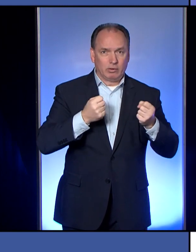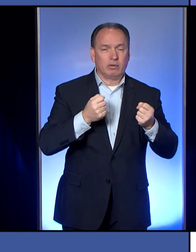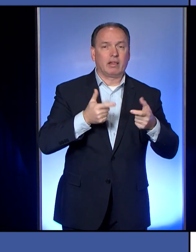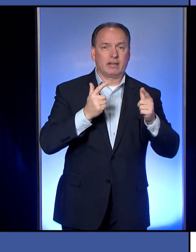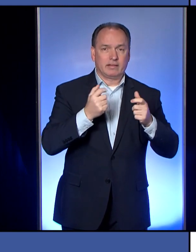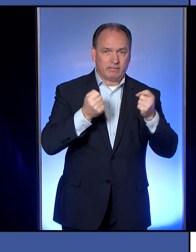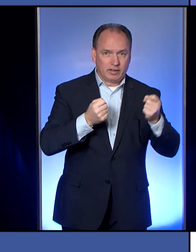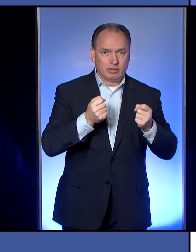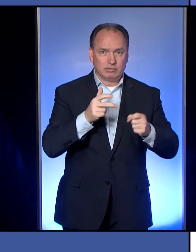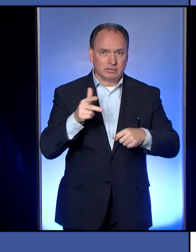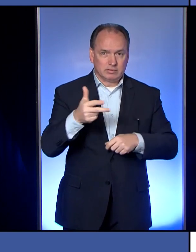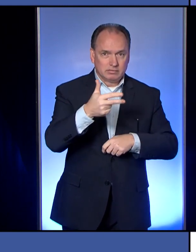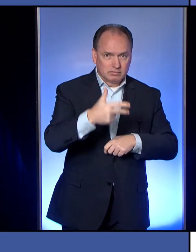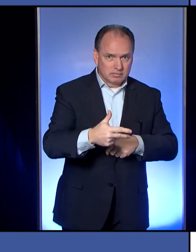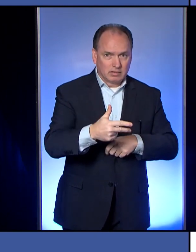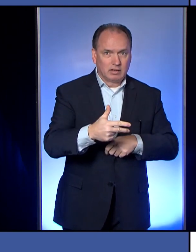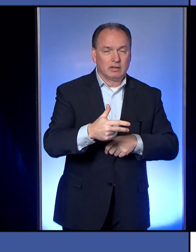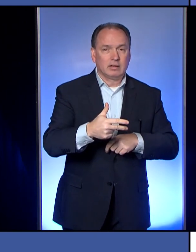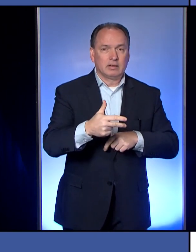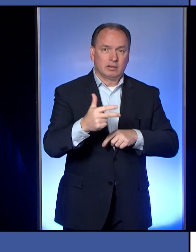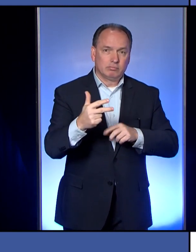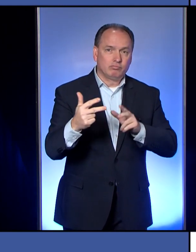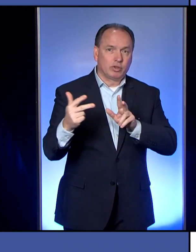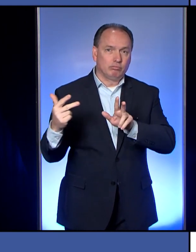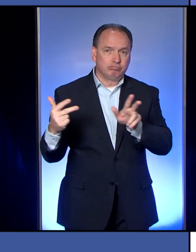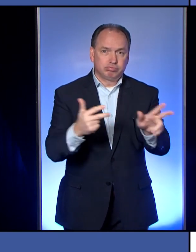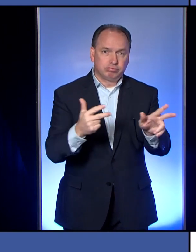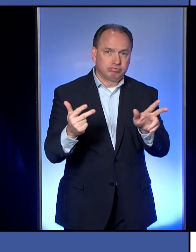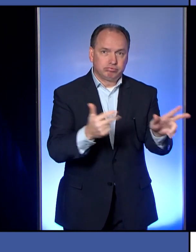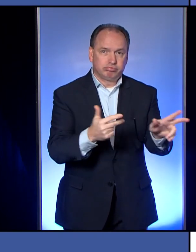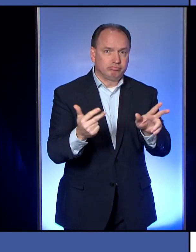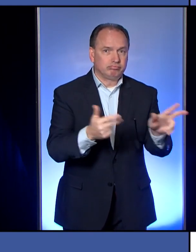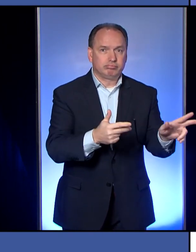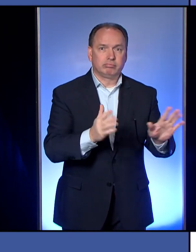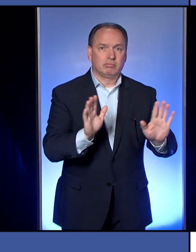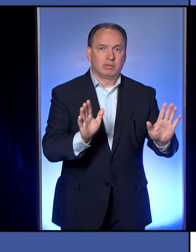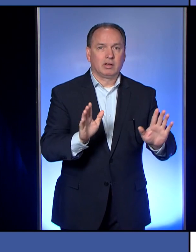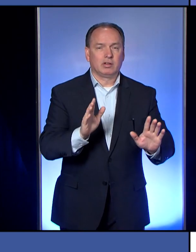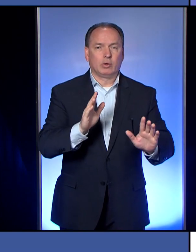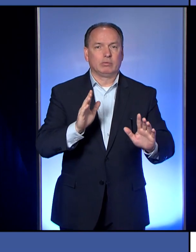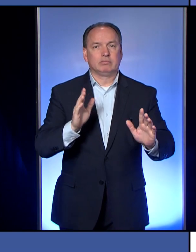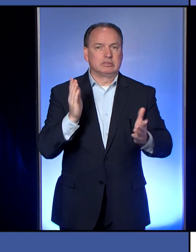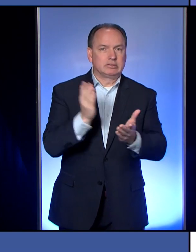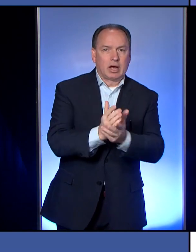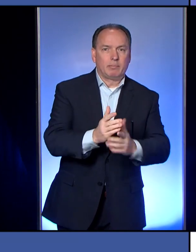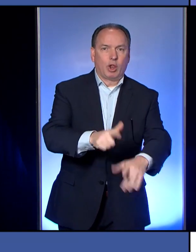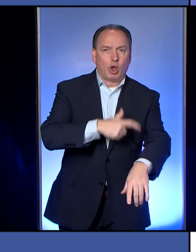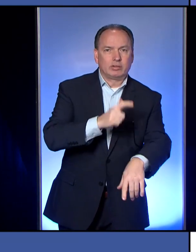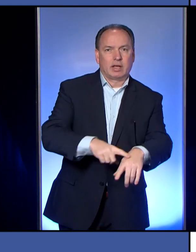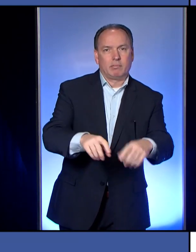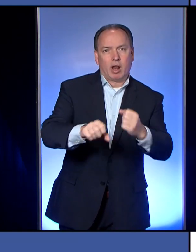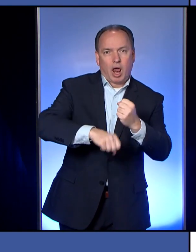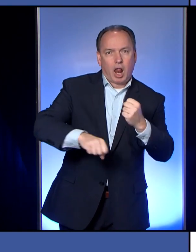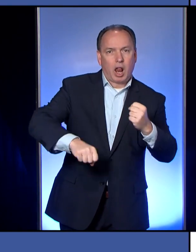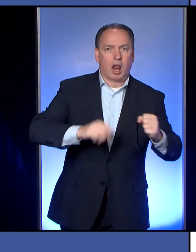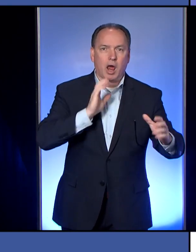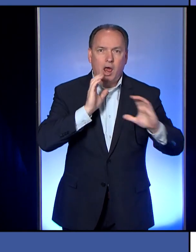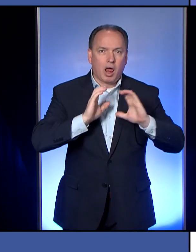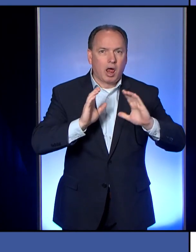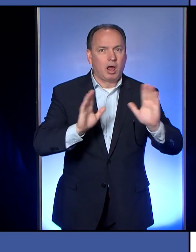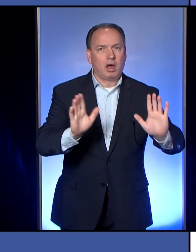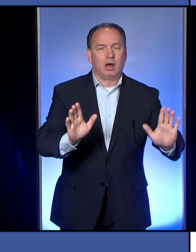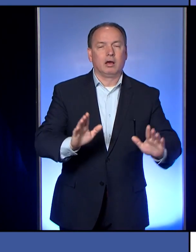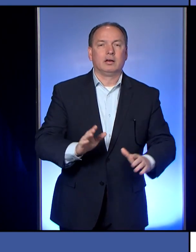vehicle vehicles quickly advance and don't engage in conversation. And the person dispensing the palms